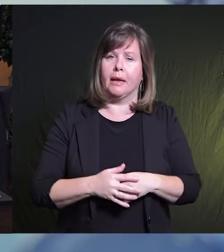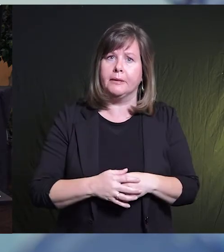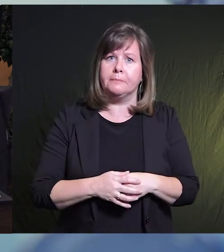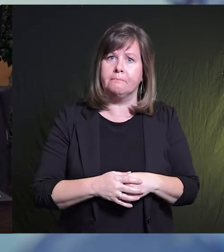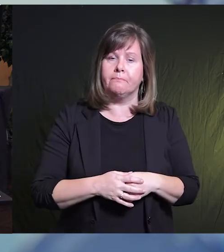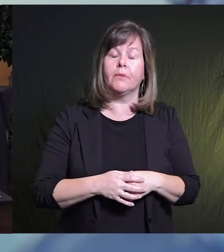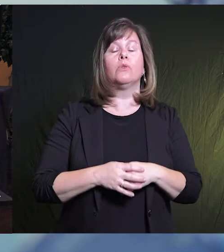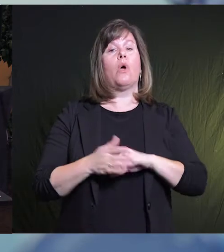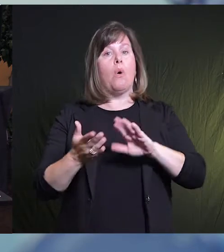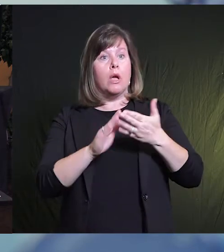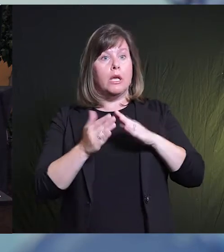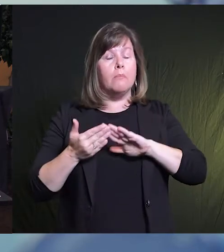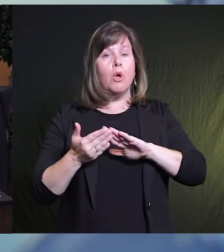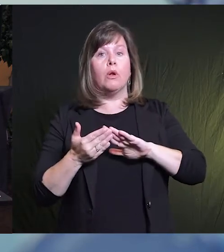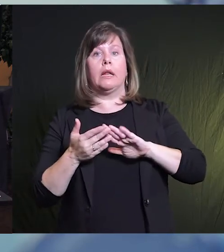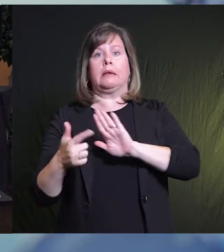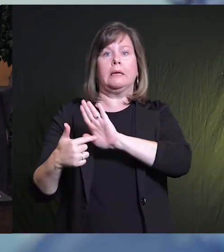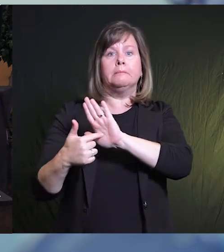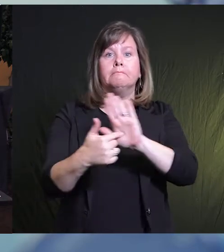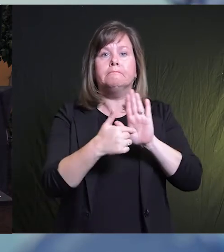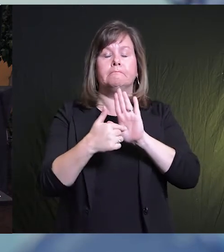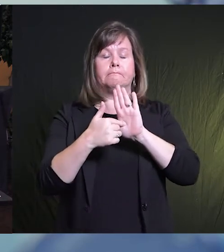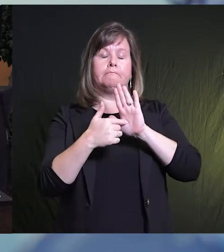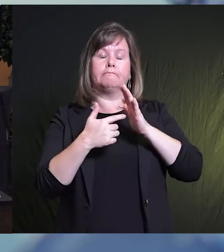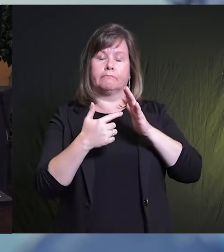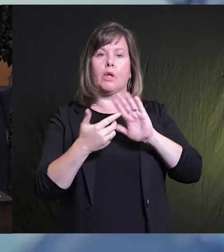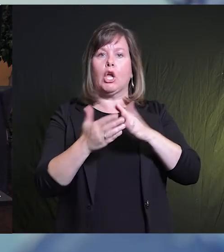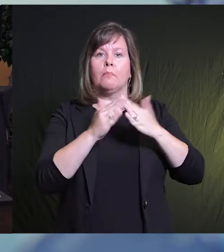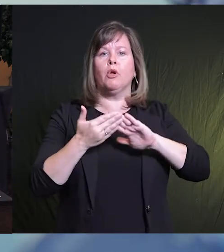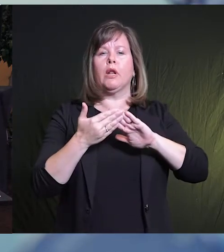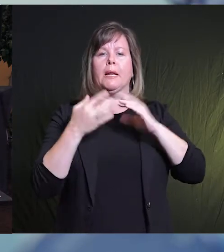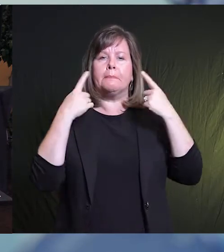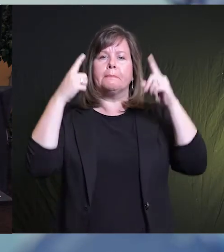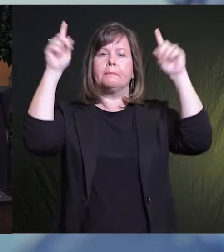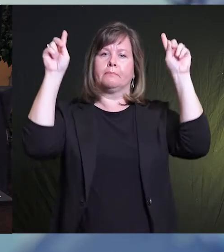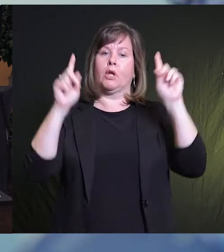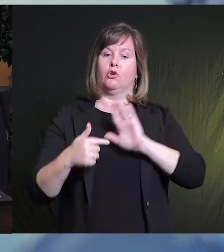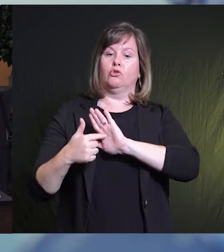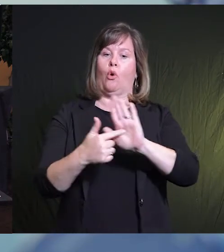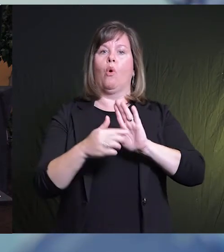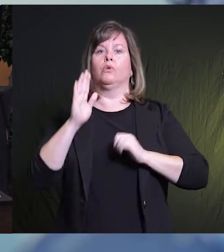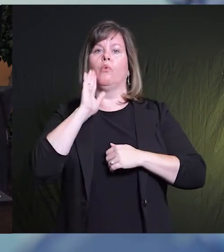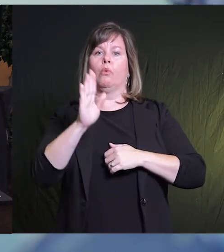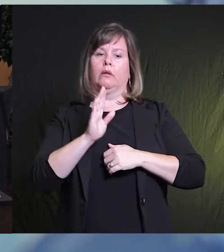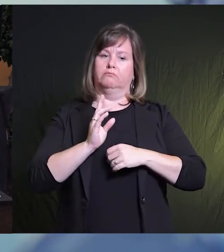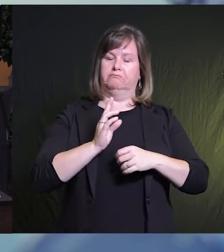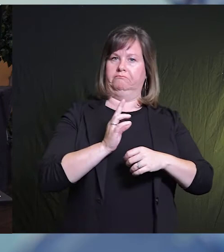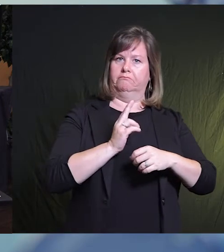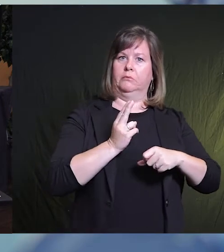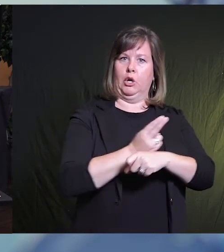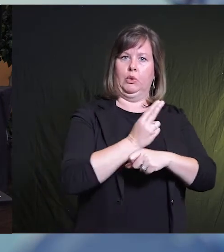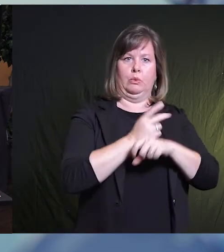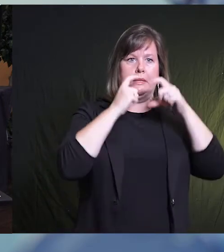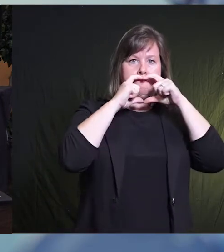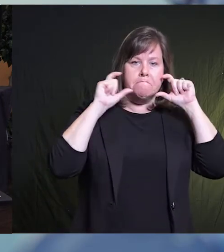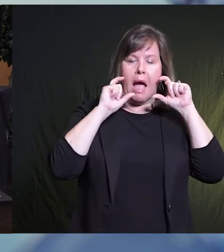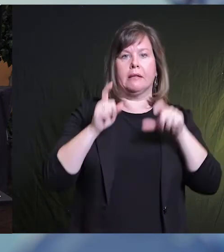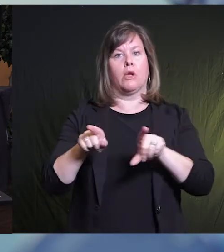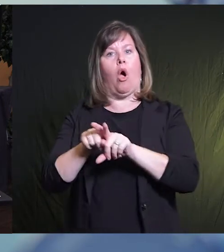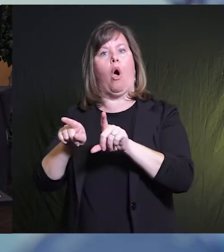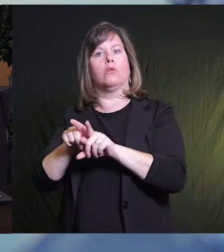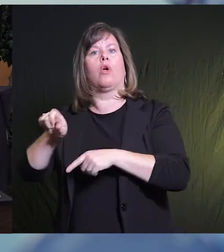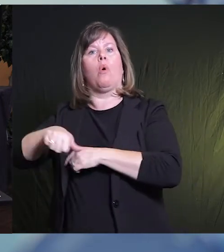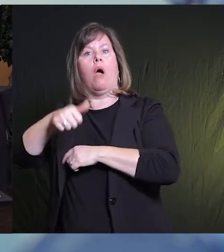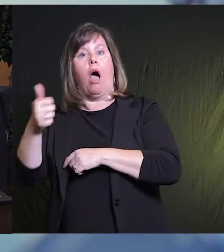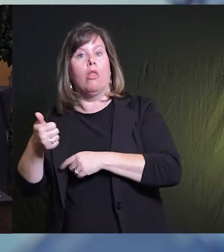-wide benefits are likely to be greatest when face masks are used in conjunction with other non non-pharmaceutical